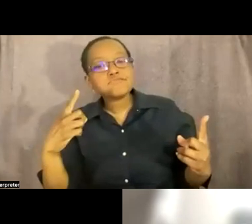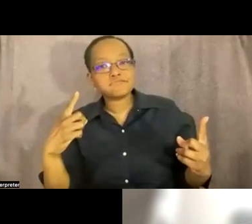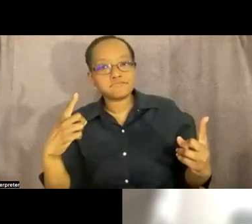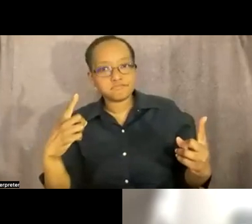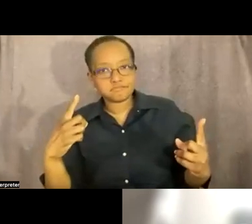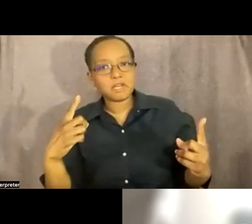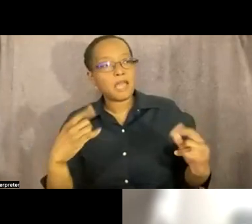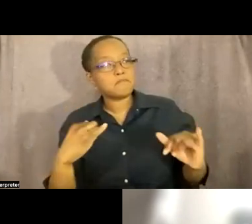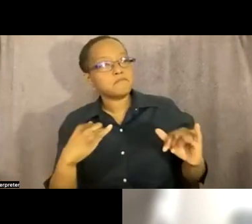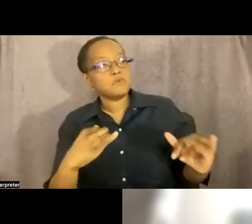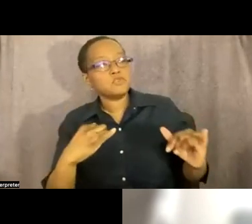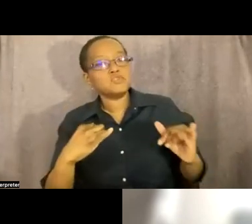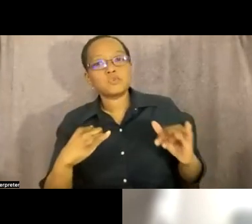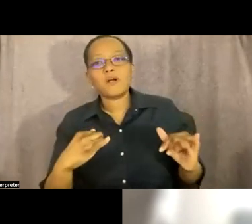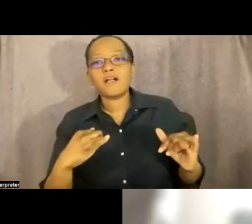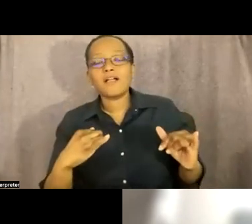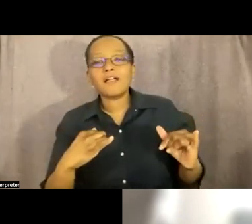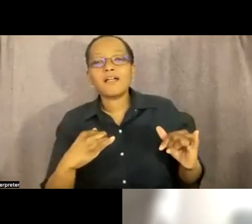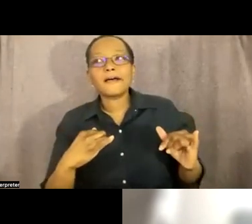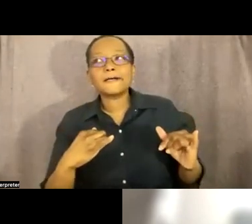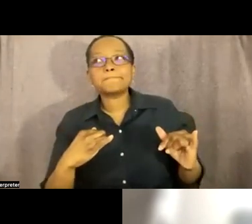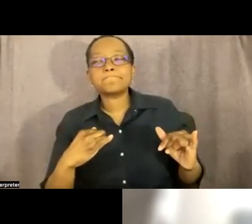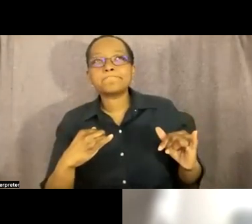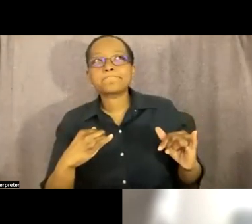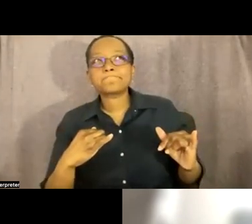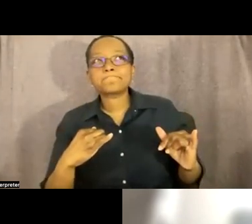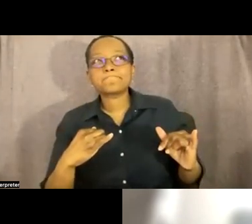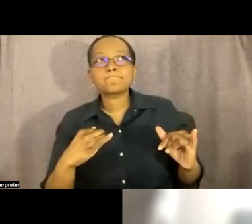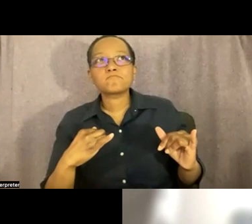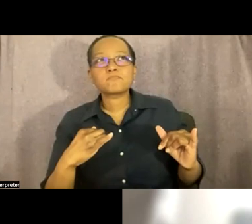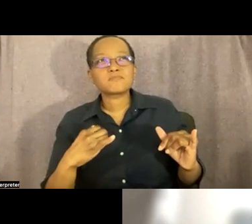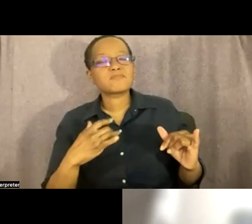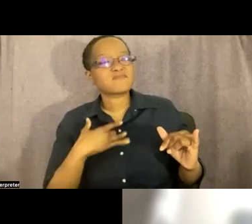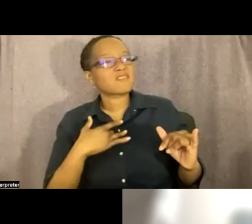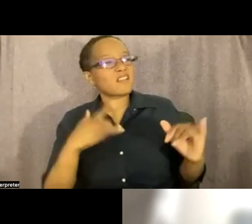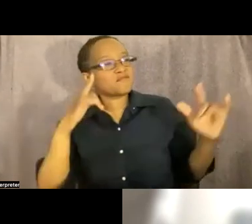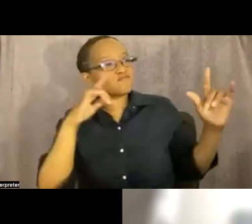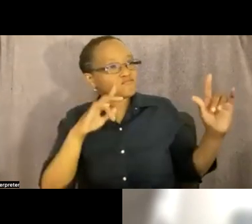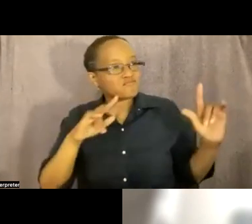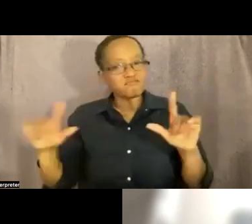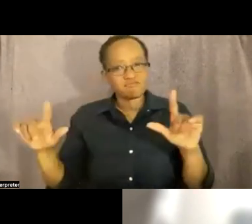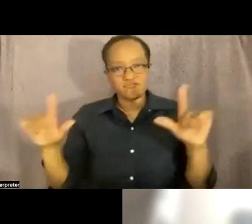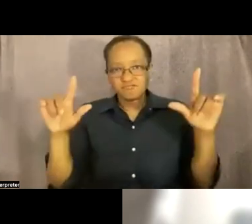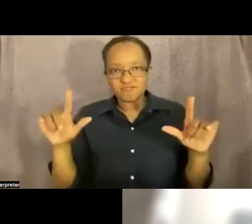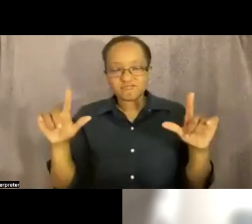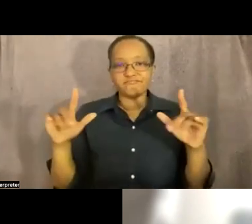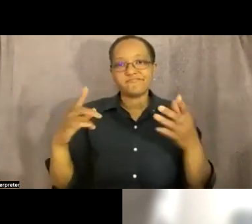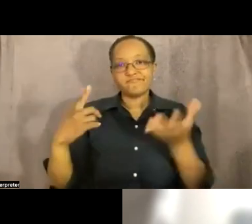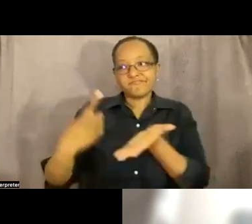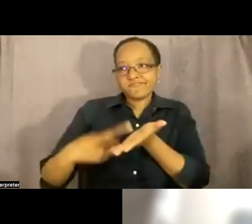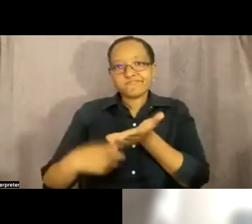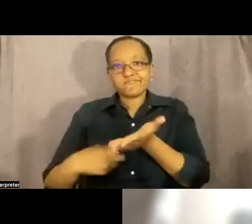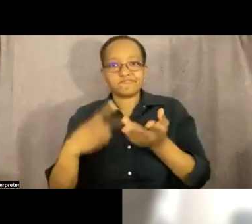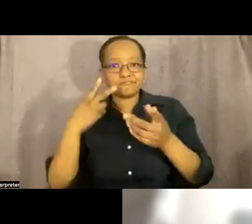and mutual um you know a mutual framework uh and do so um with